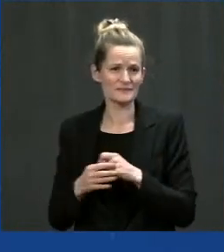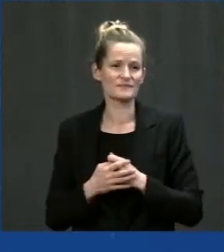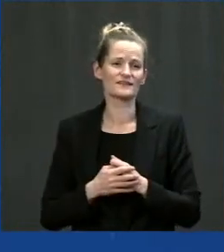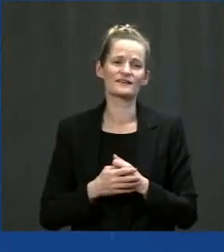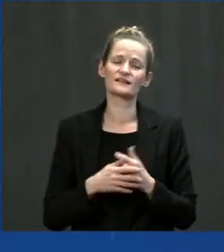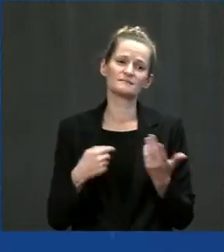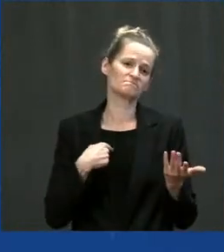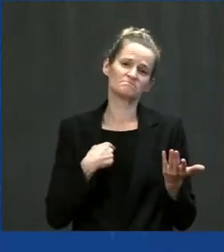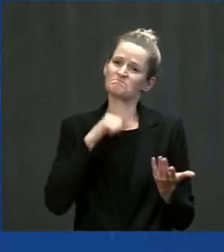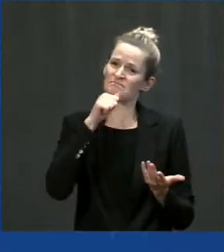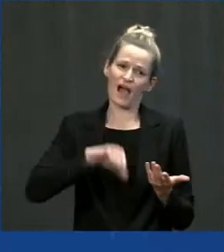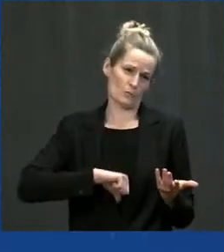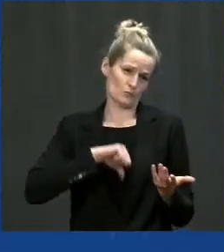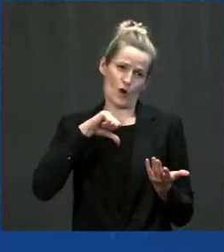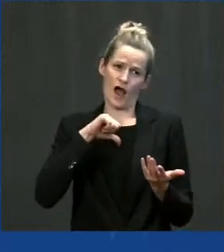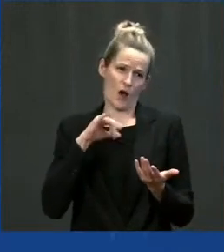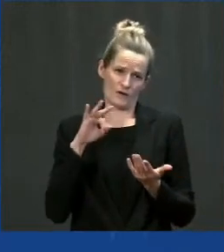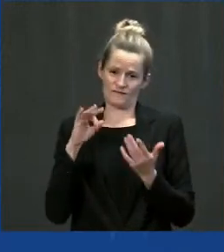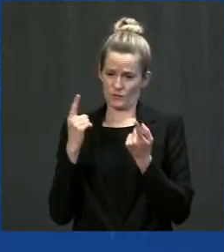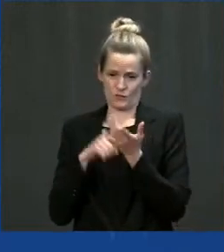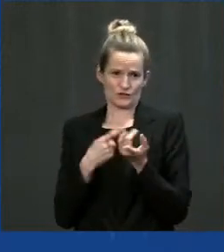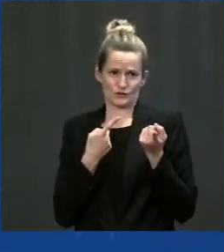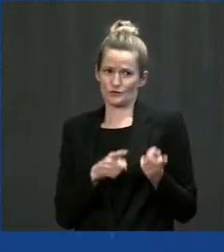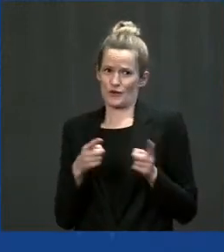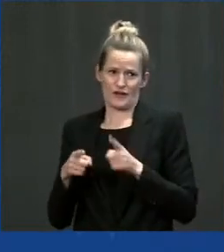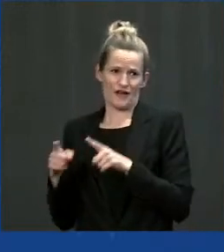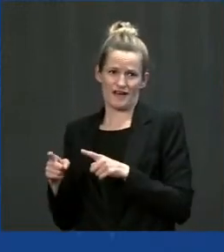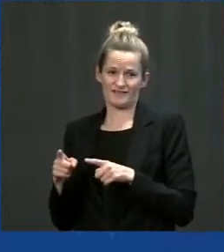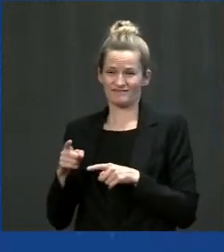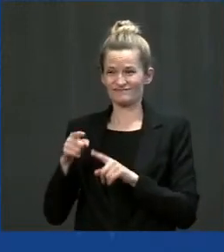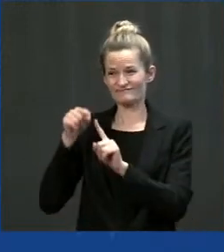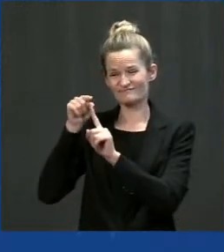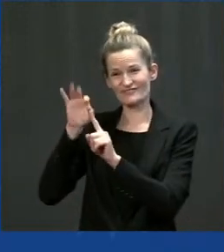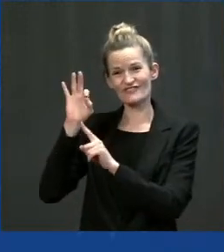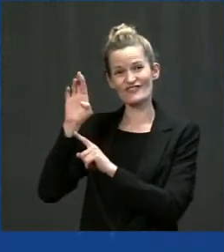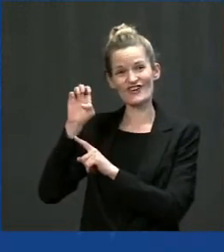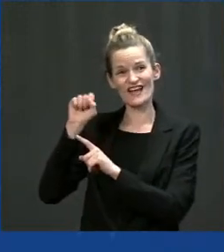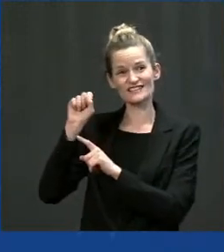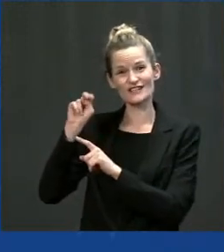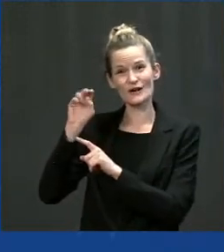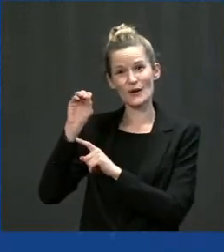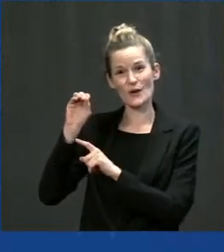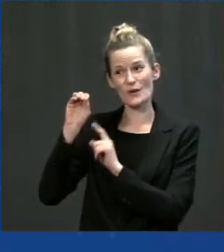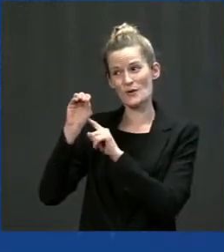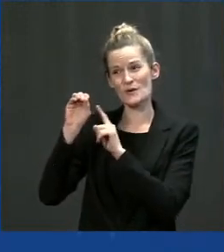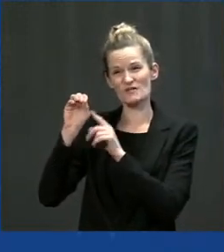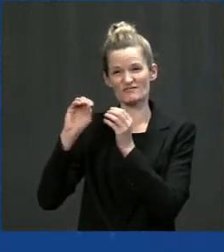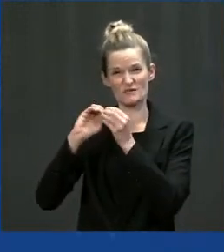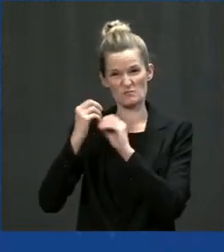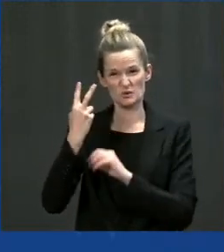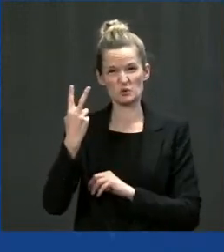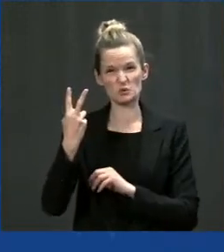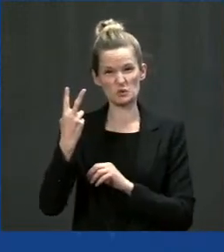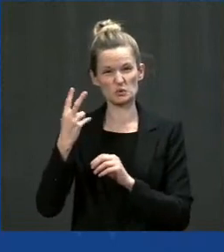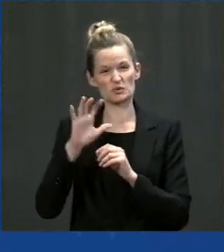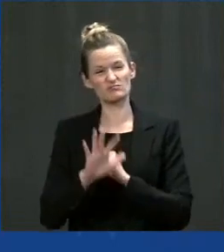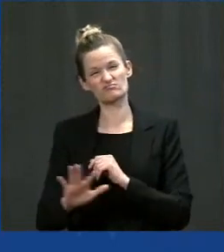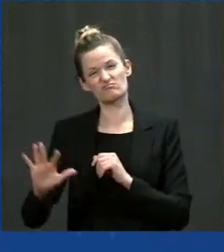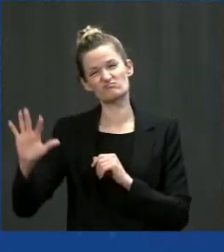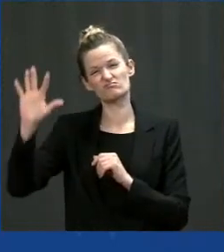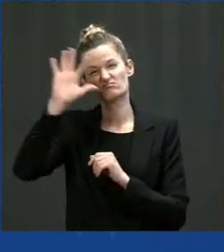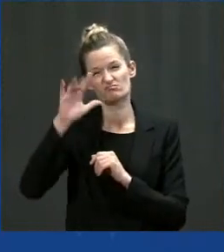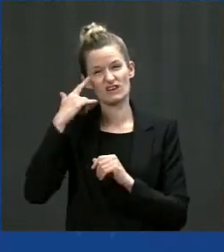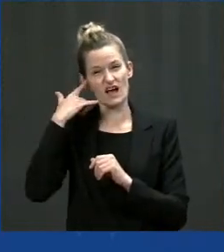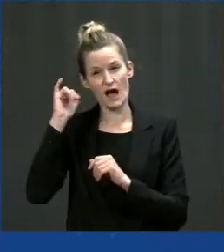Fresno is number two in poverty in the state of California. We have a very poor valley, very poor region.